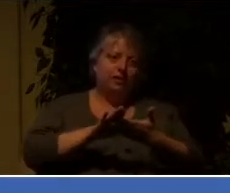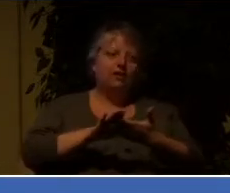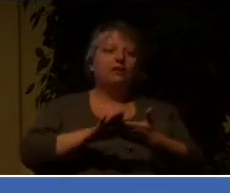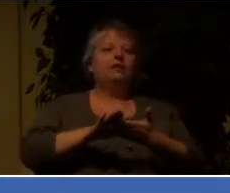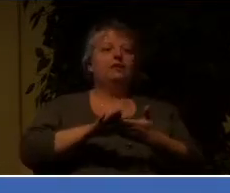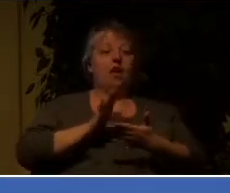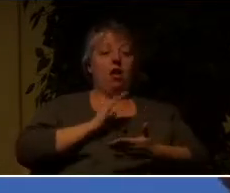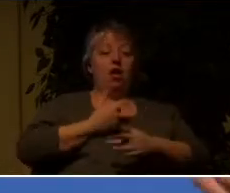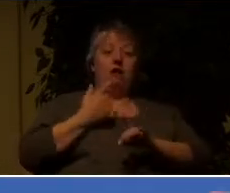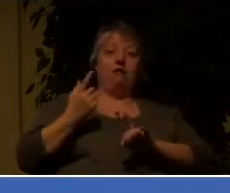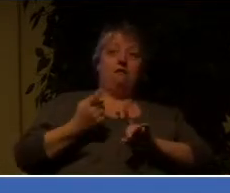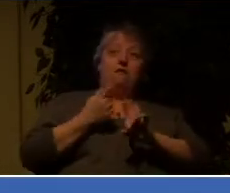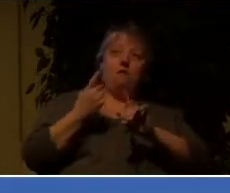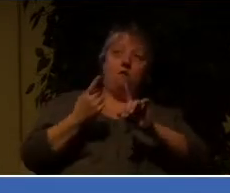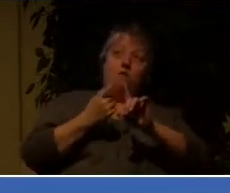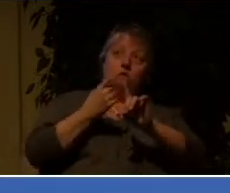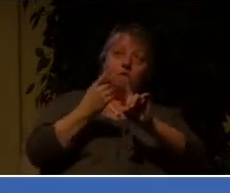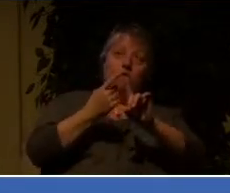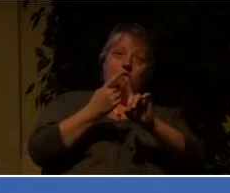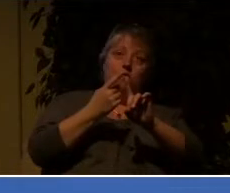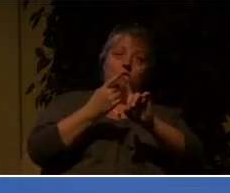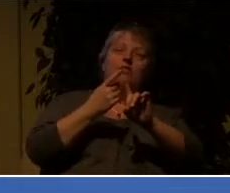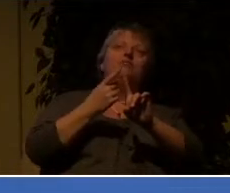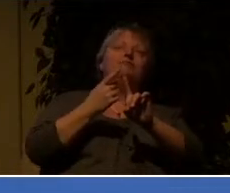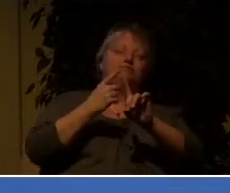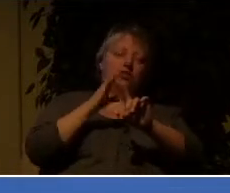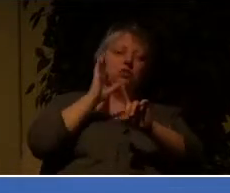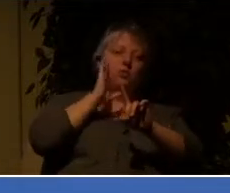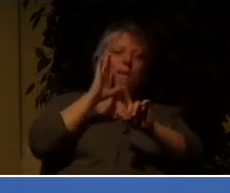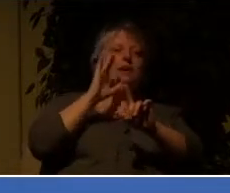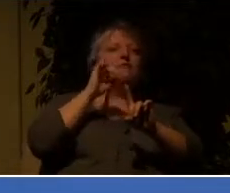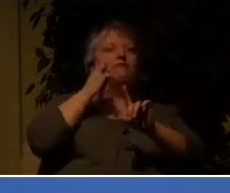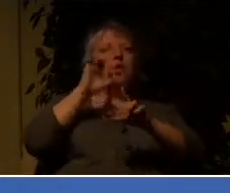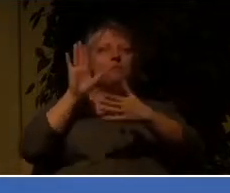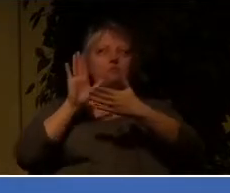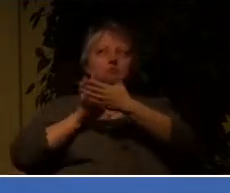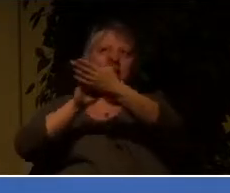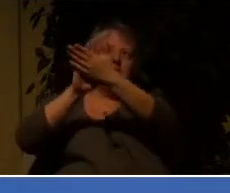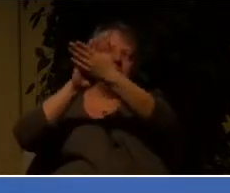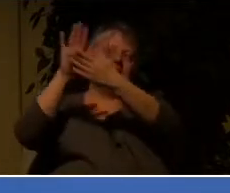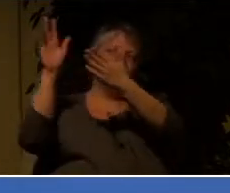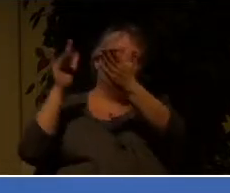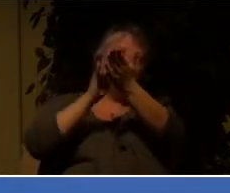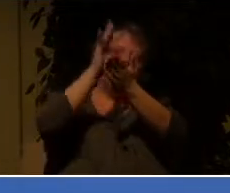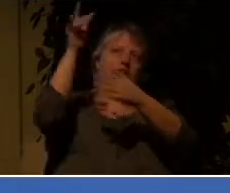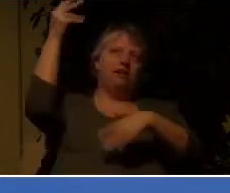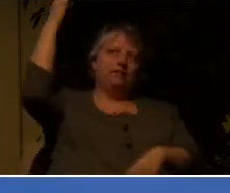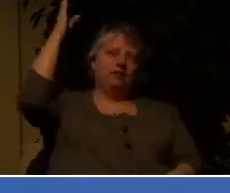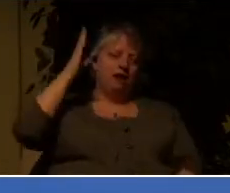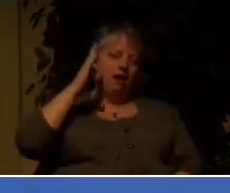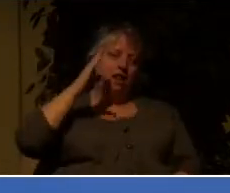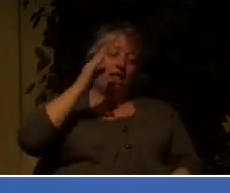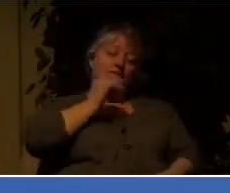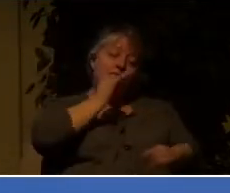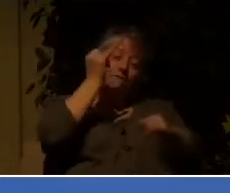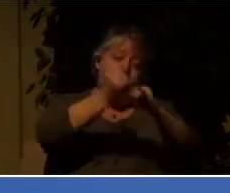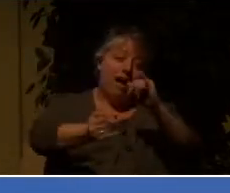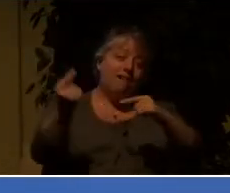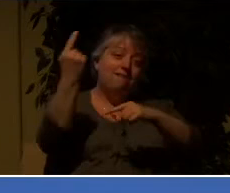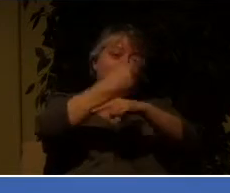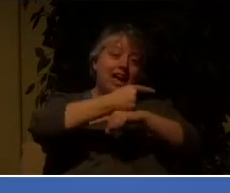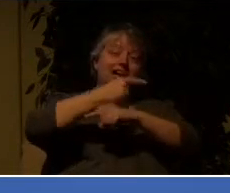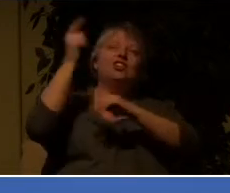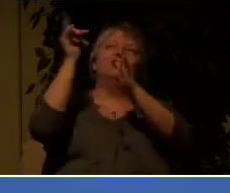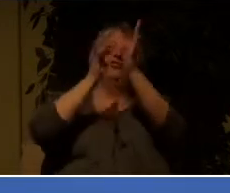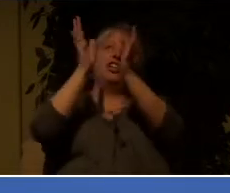to the praise and the glory of God on that final day when Jesus comes on the clouds of heaven.